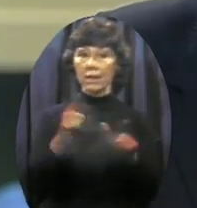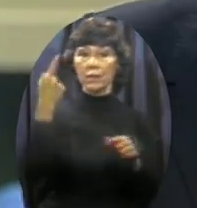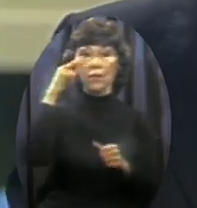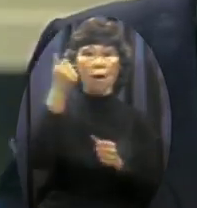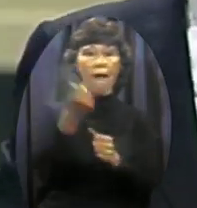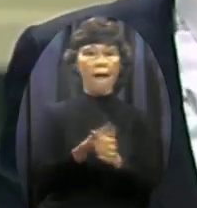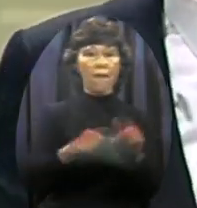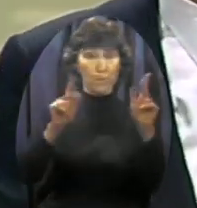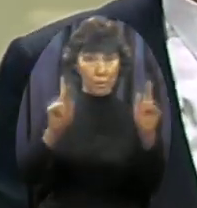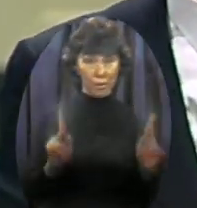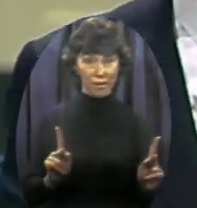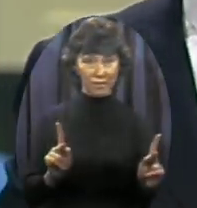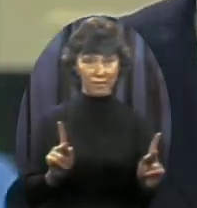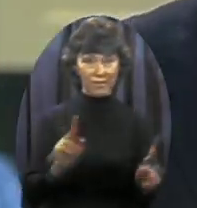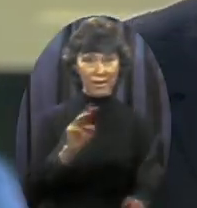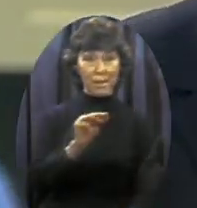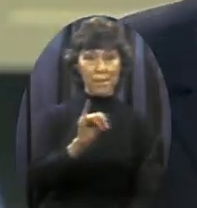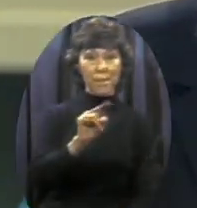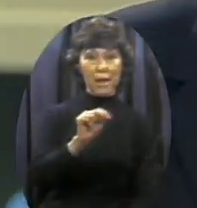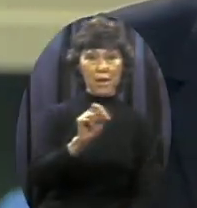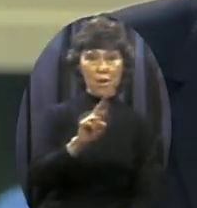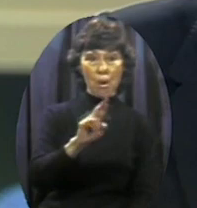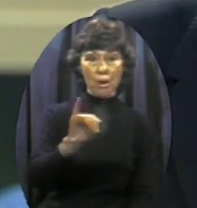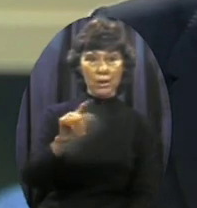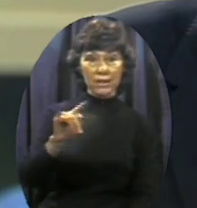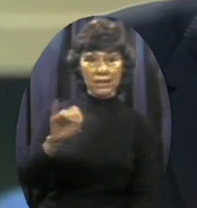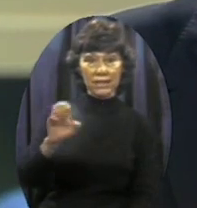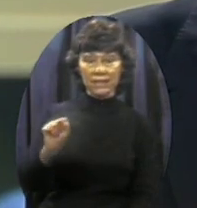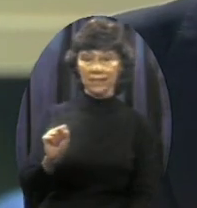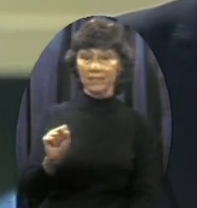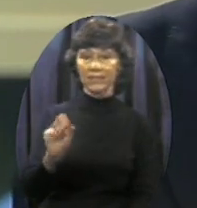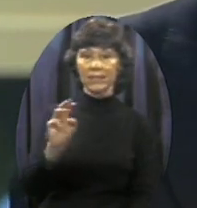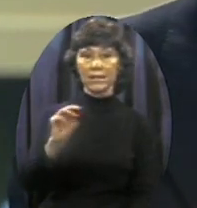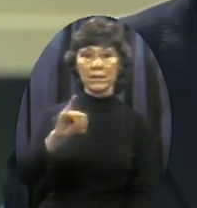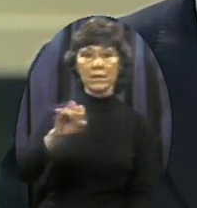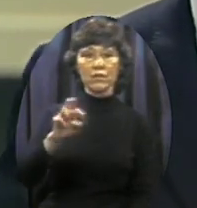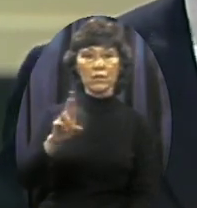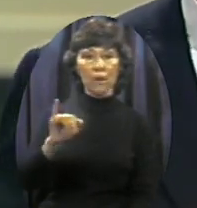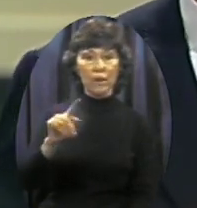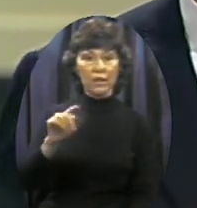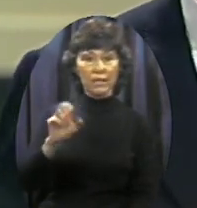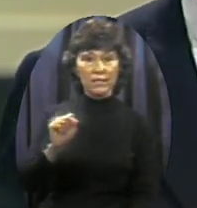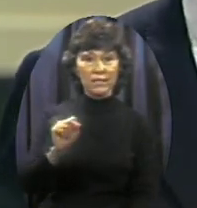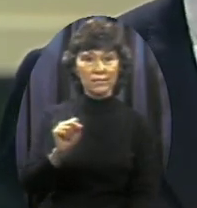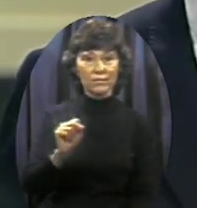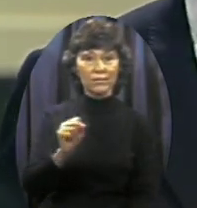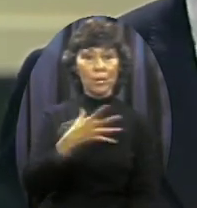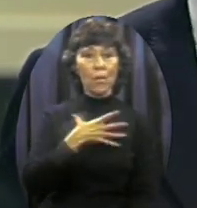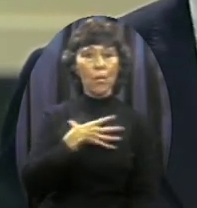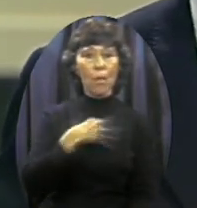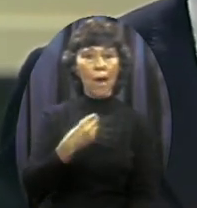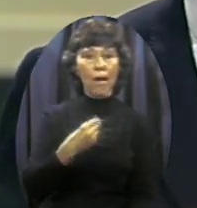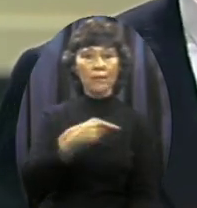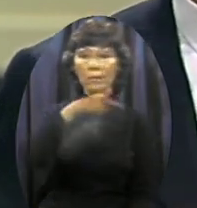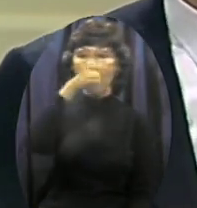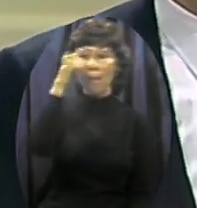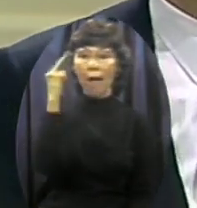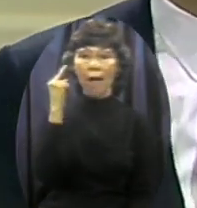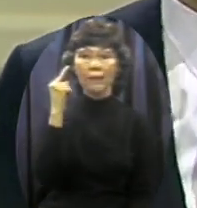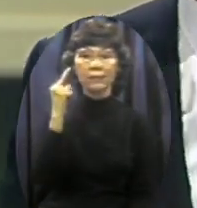Thank God for that Black, white, red, yellow No caste system here